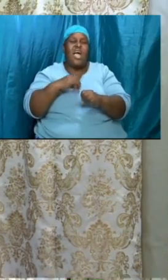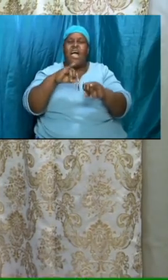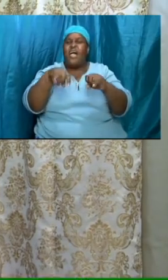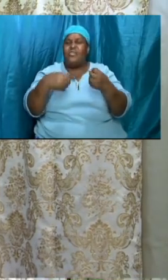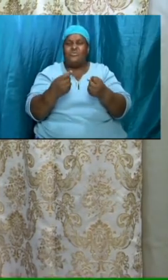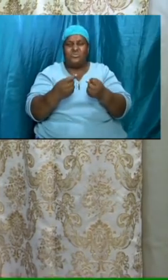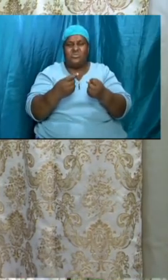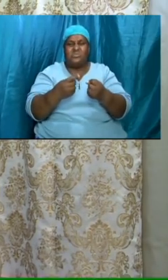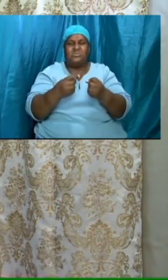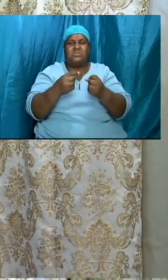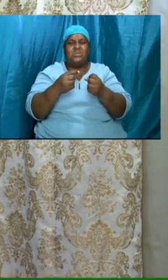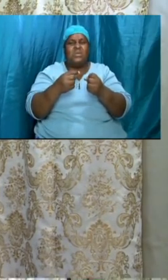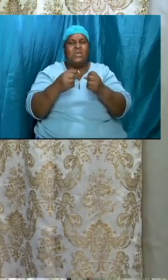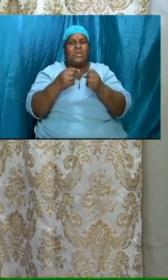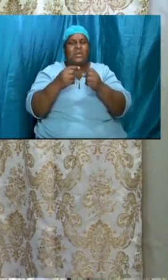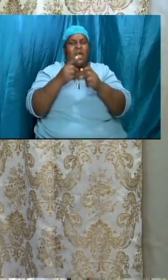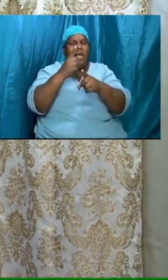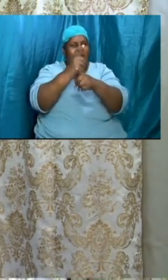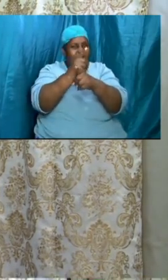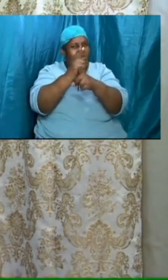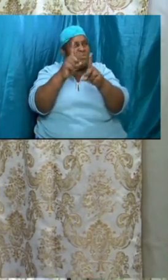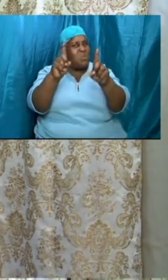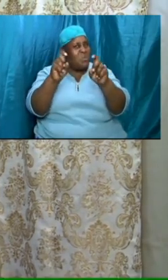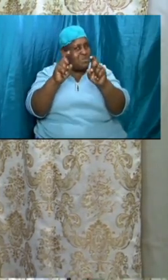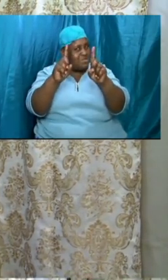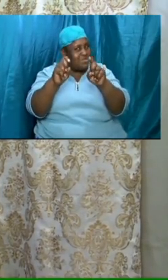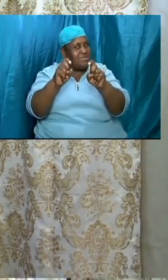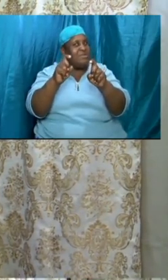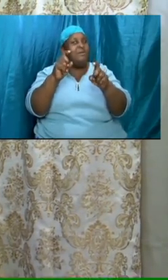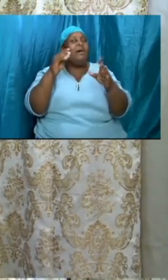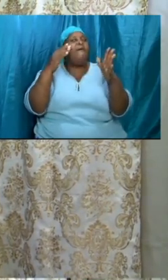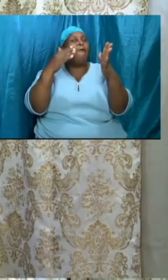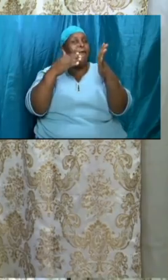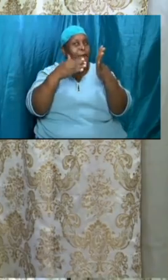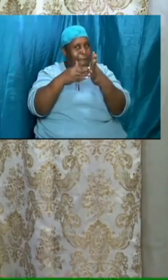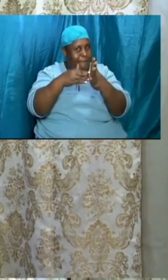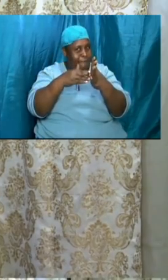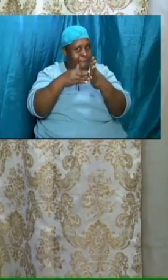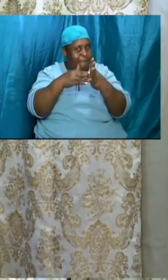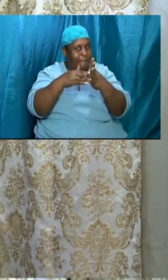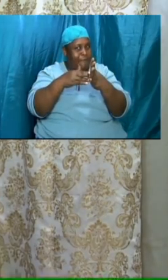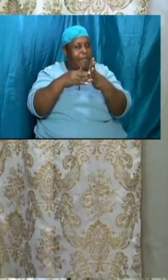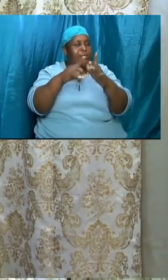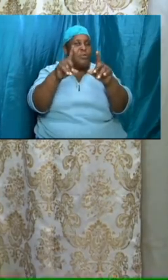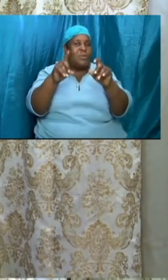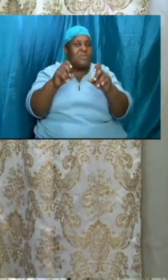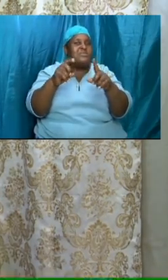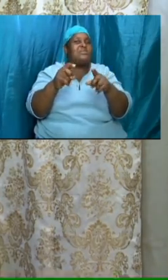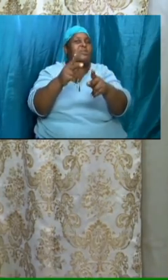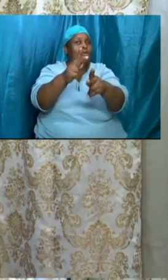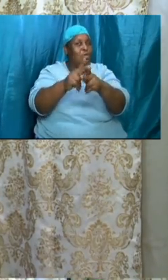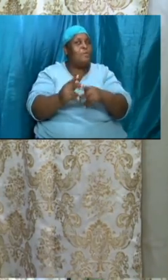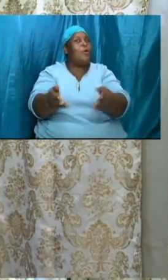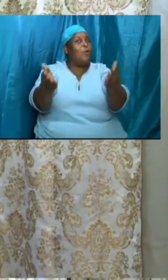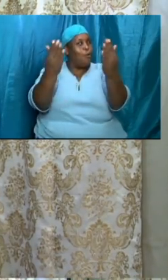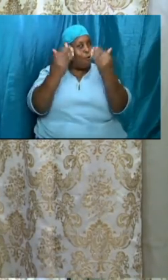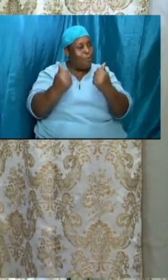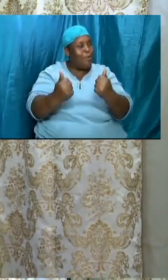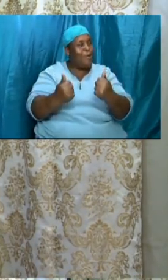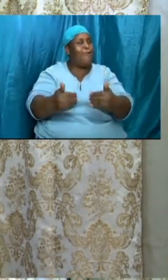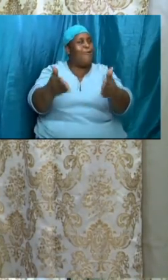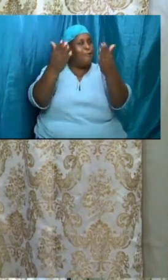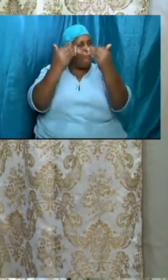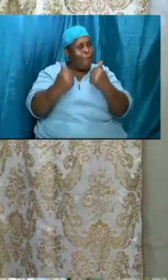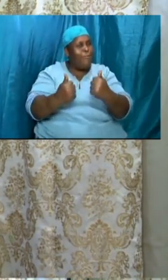or three and only because the questions have been coming clearly there is